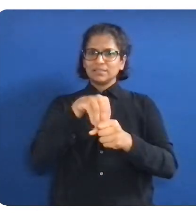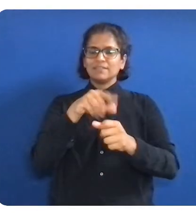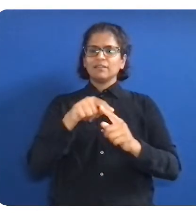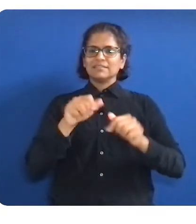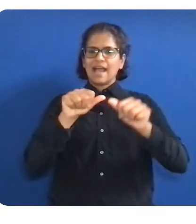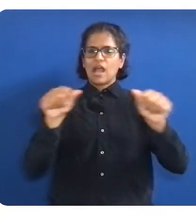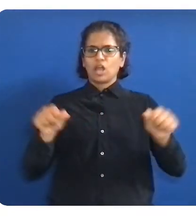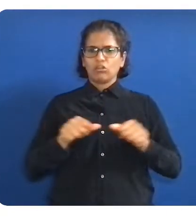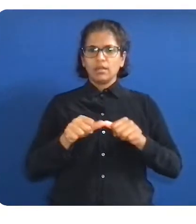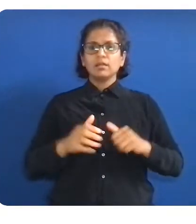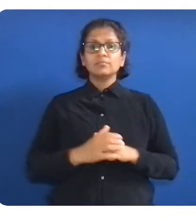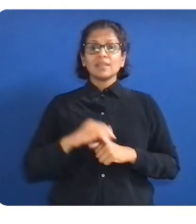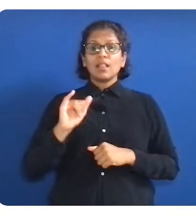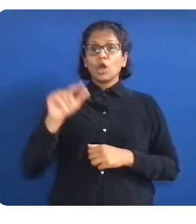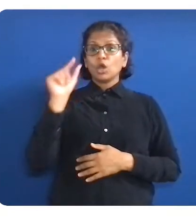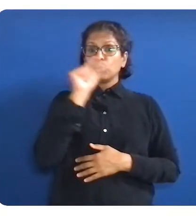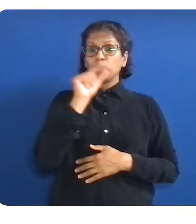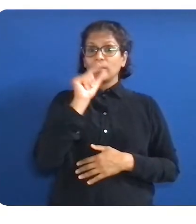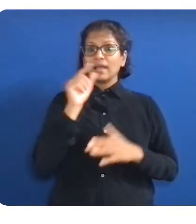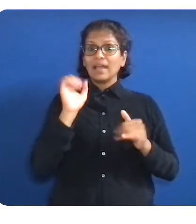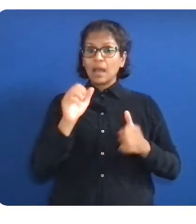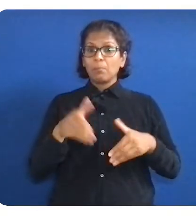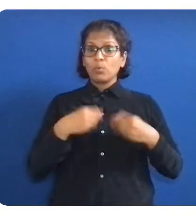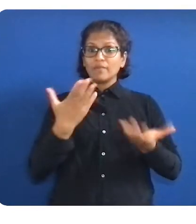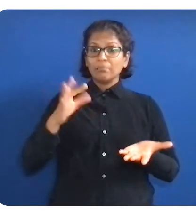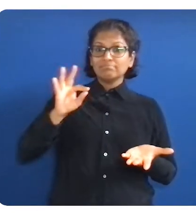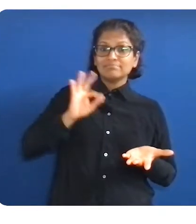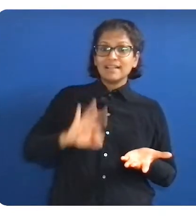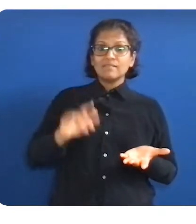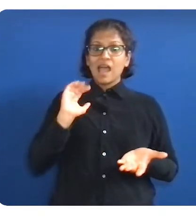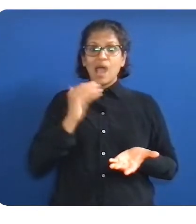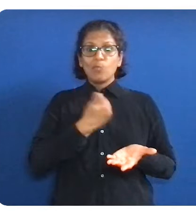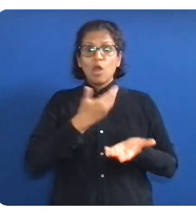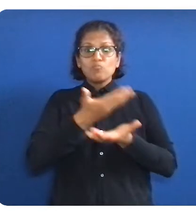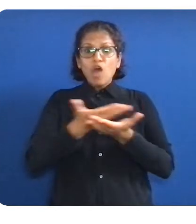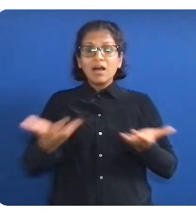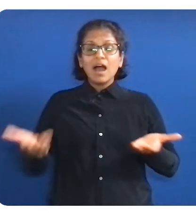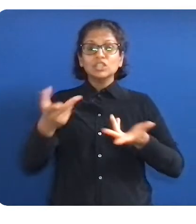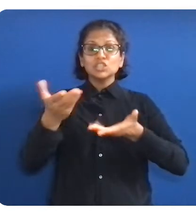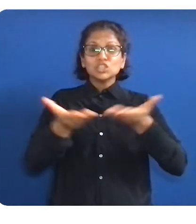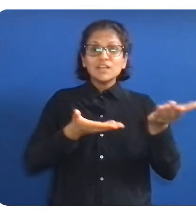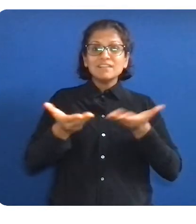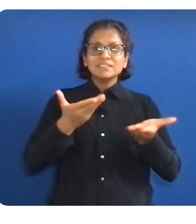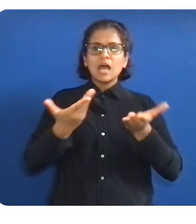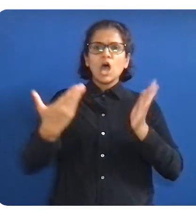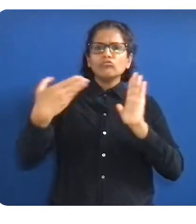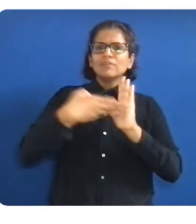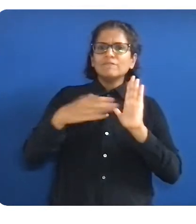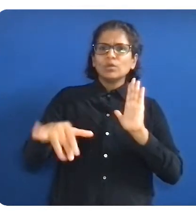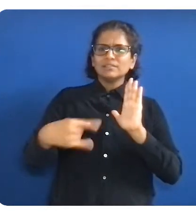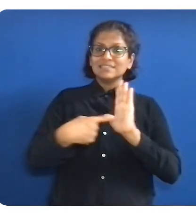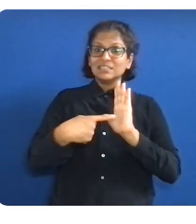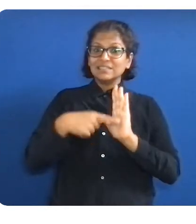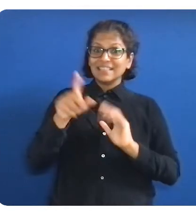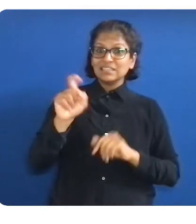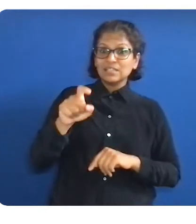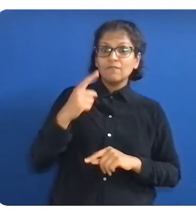We know that Google is most helpful when our products and our services reflect the needs of the people who are using them.